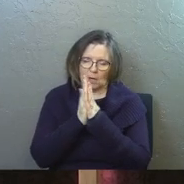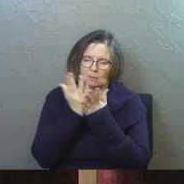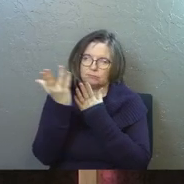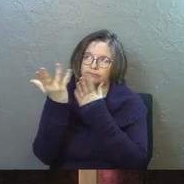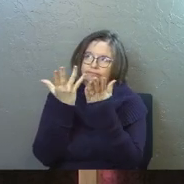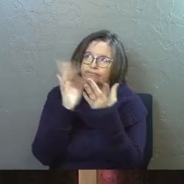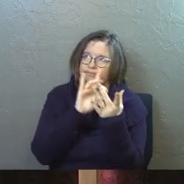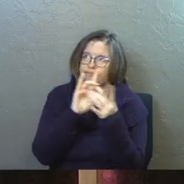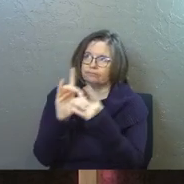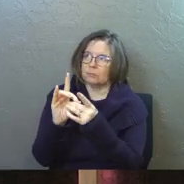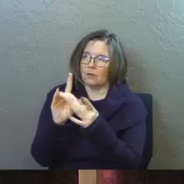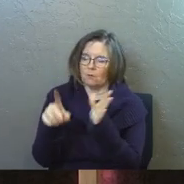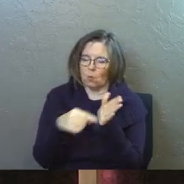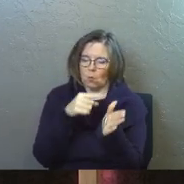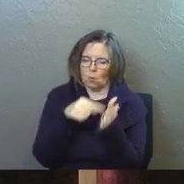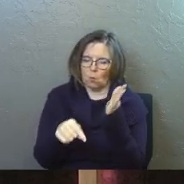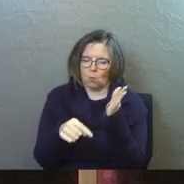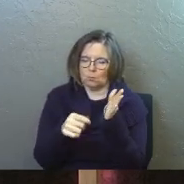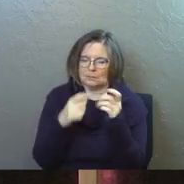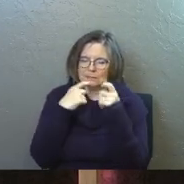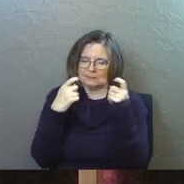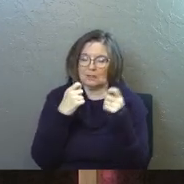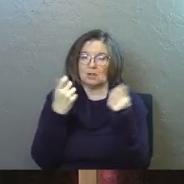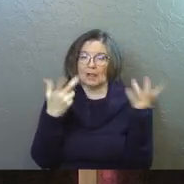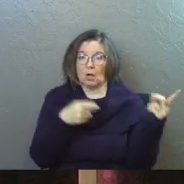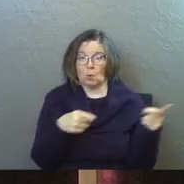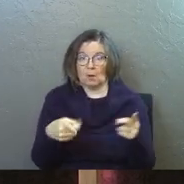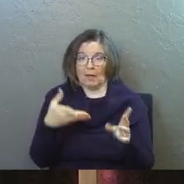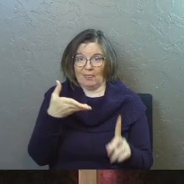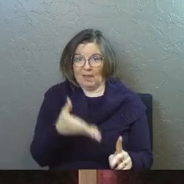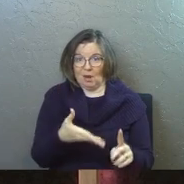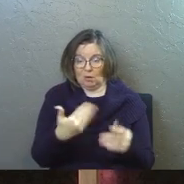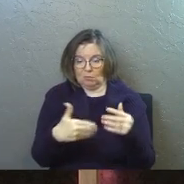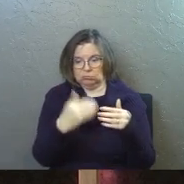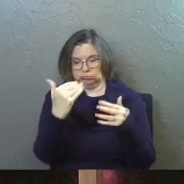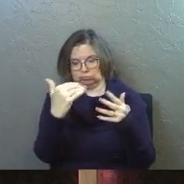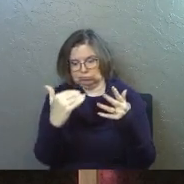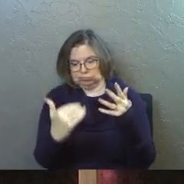for the transgressors. So there's a whole lot going on there.